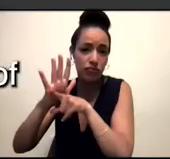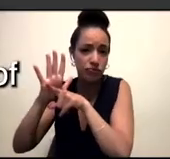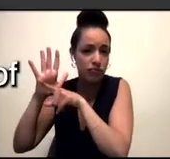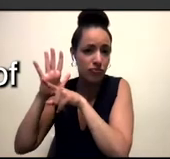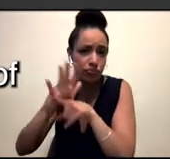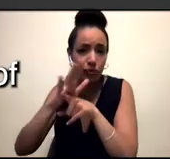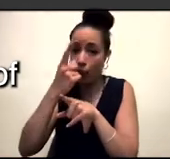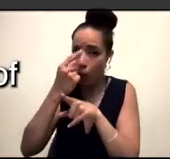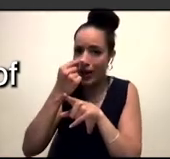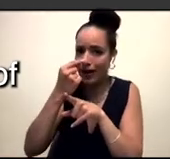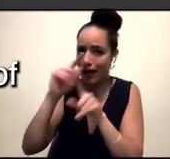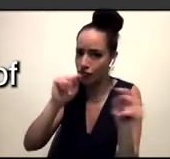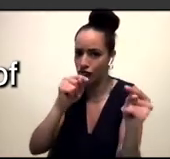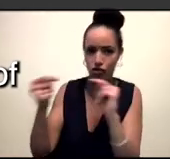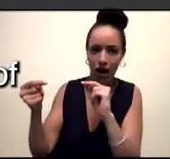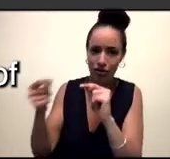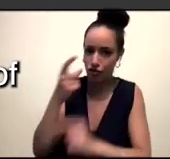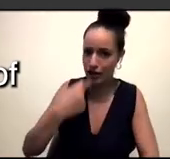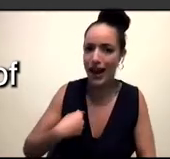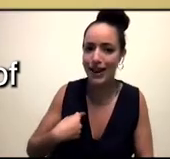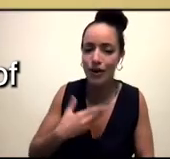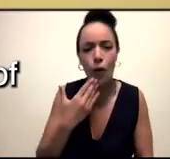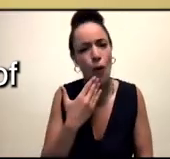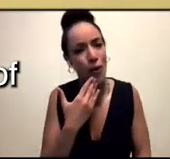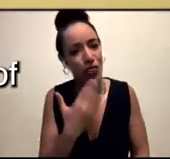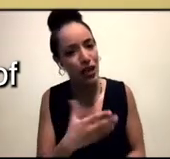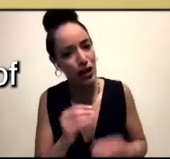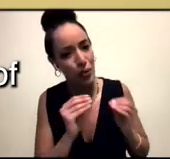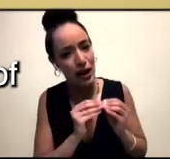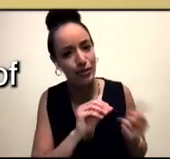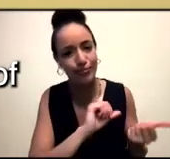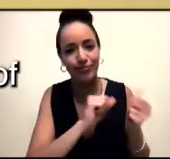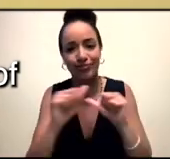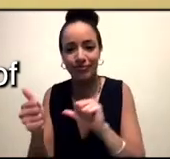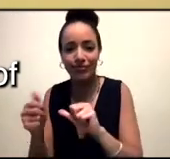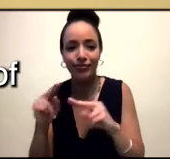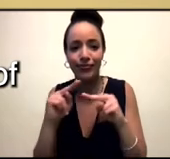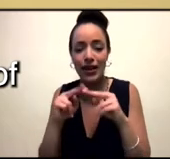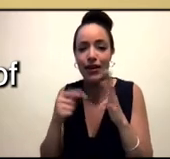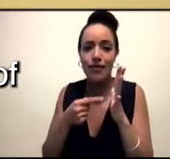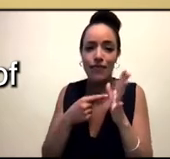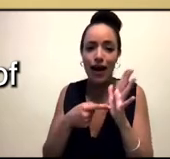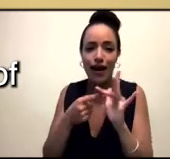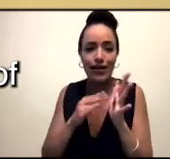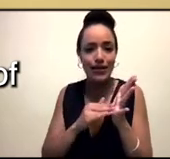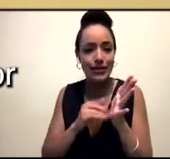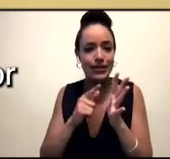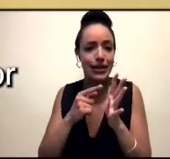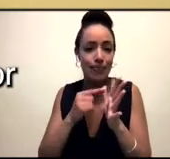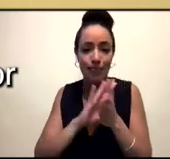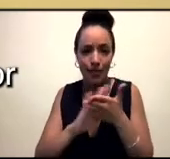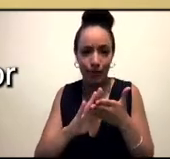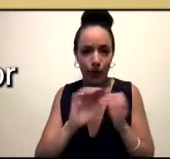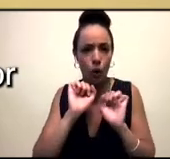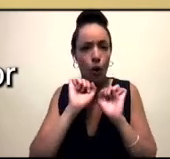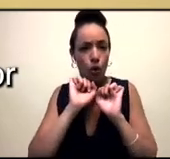Thank you so much, Blair. And then moving on to Fatma. So a lot of your work considers the violence of